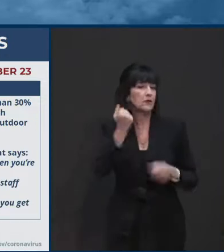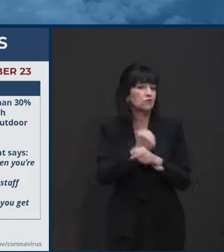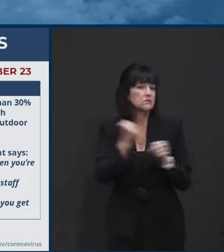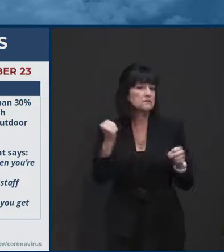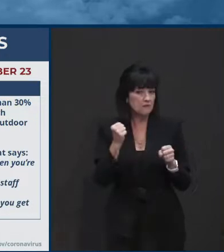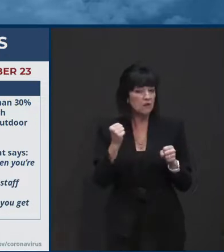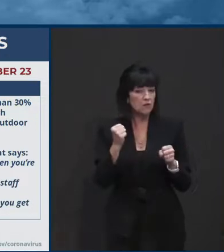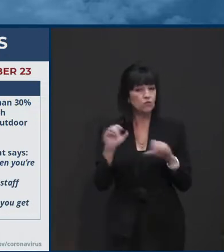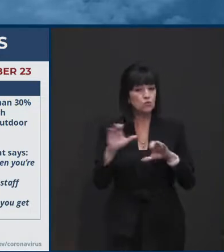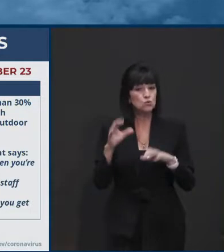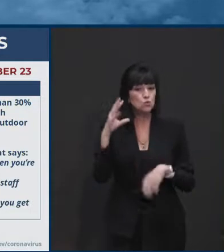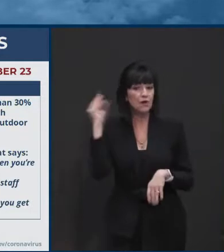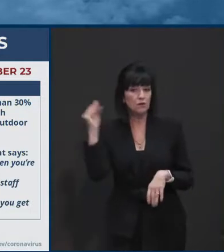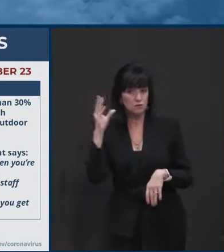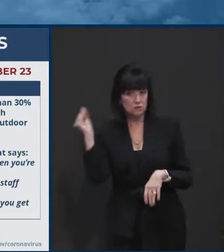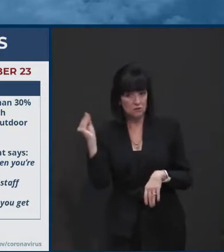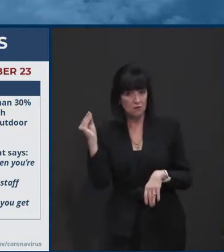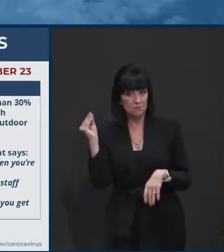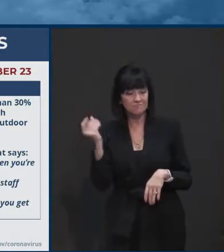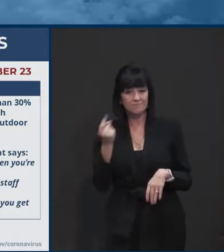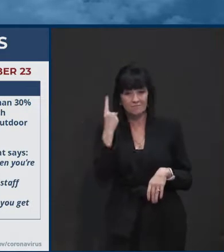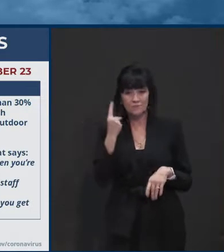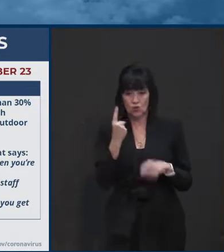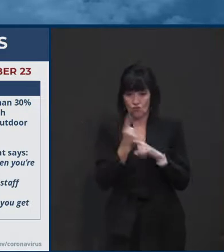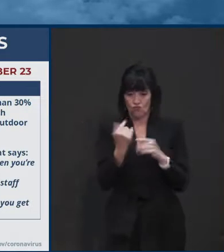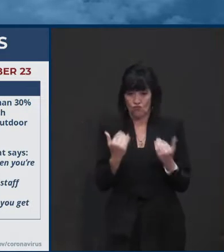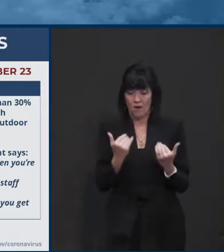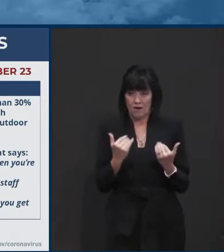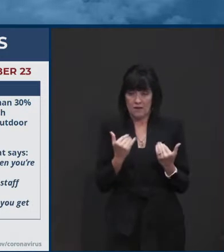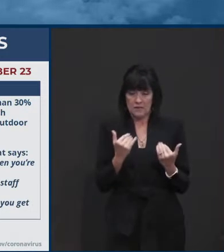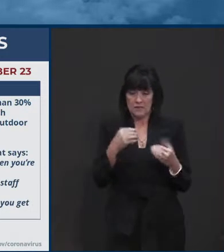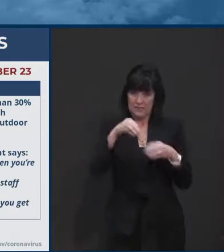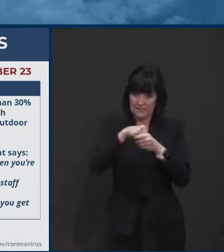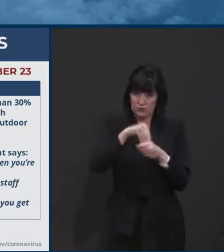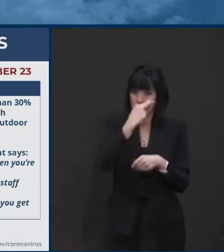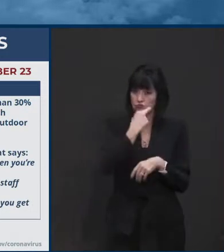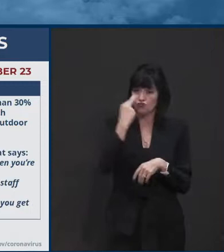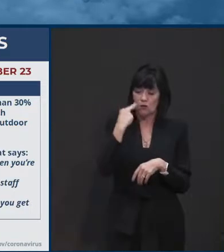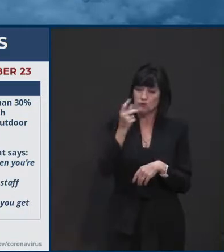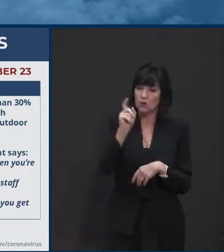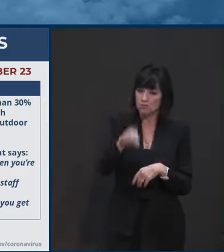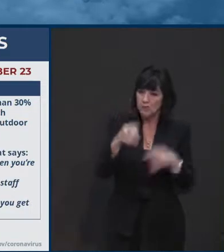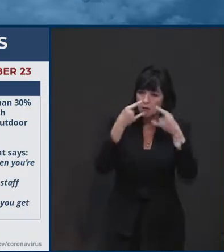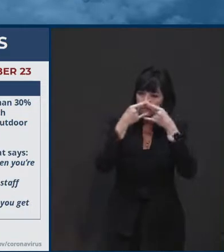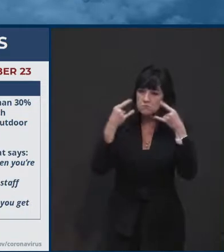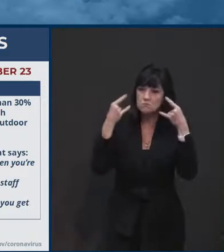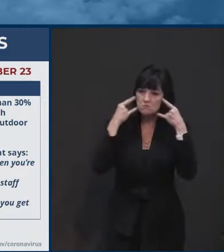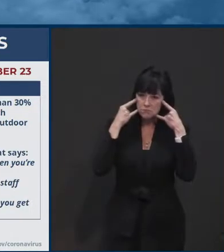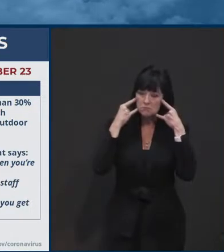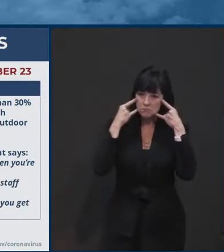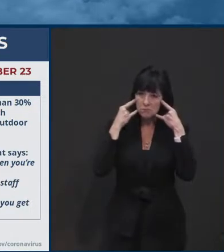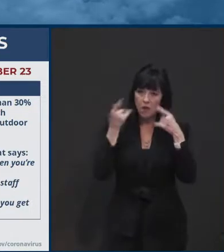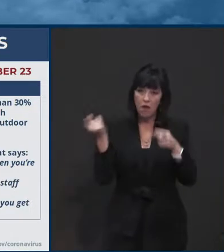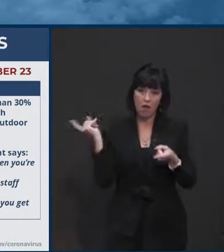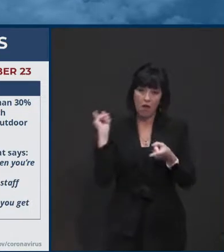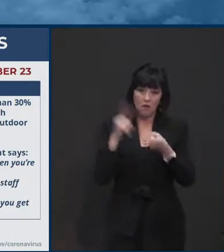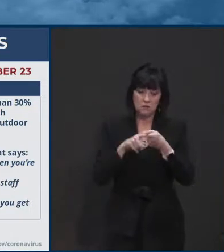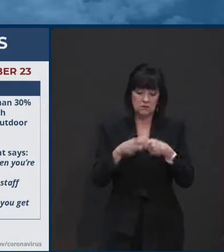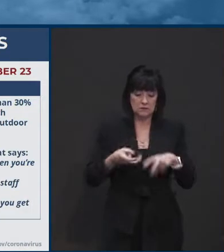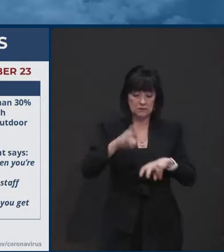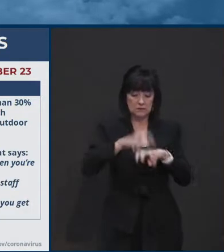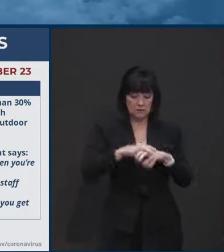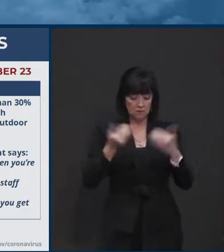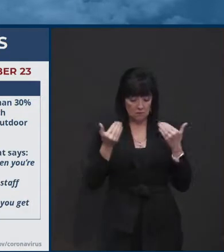we require mask wearing in restaurants until the point of people being seated, uh, because they obviously have to eat. Now